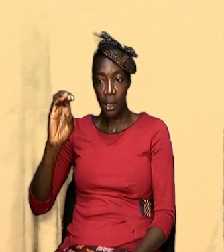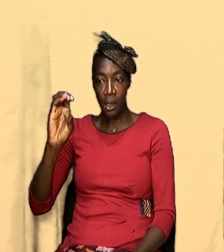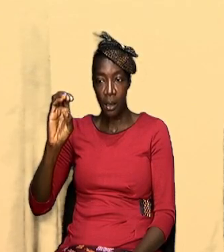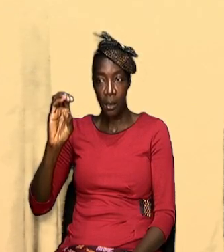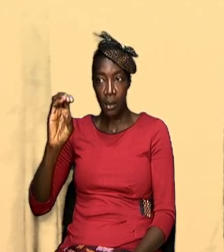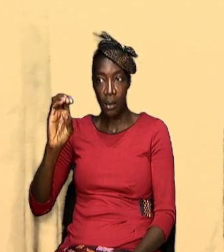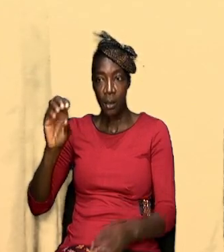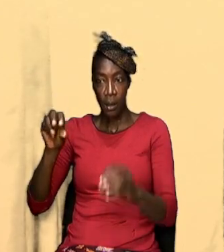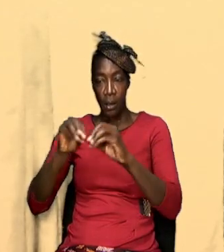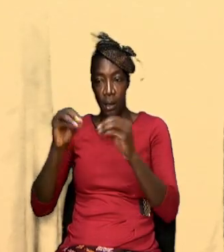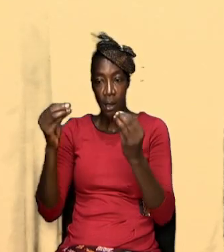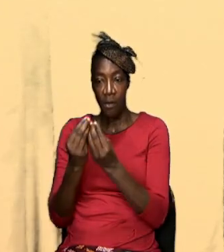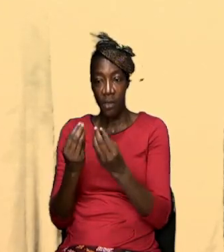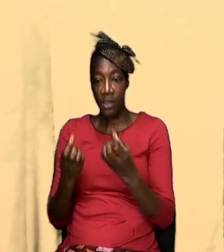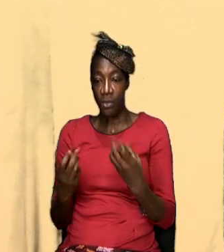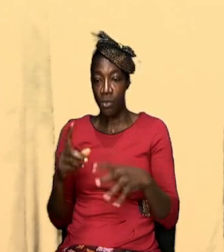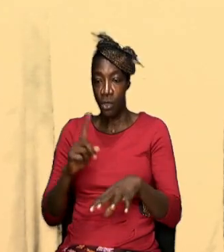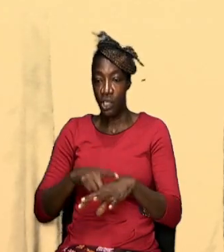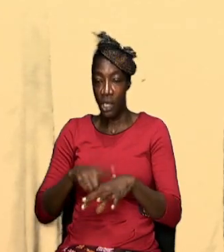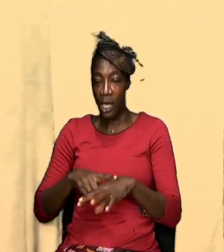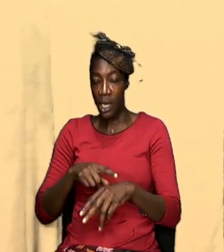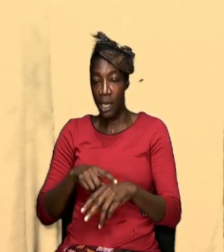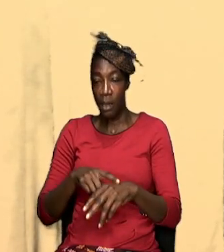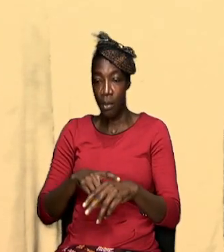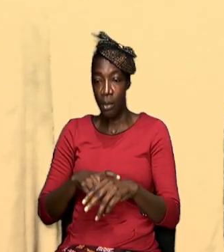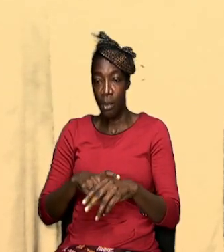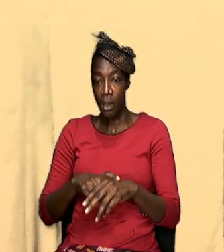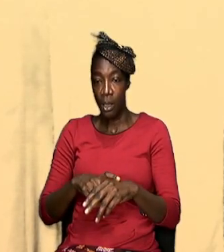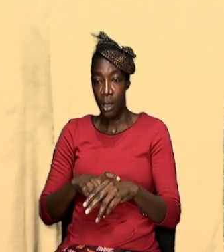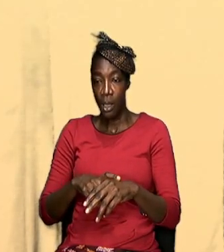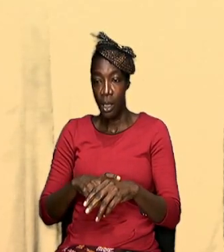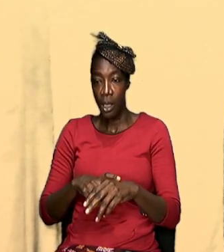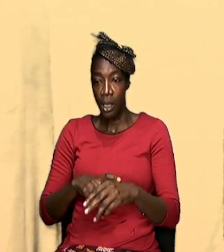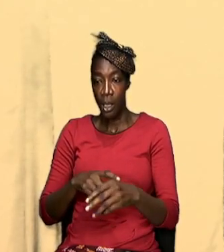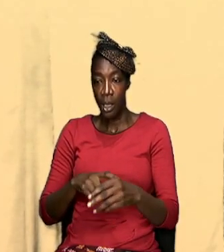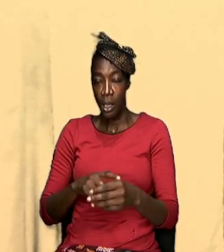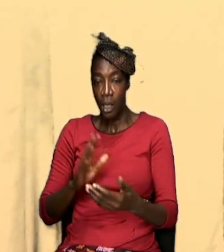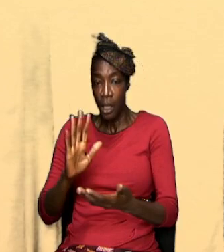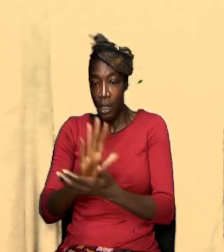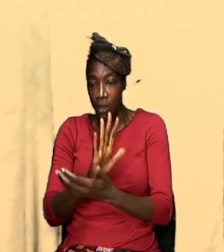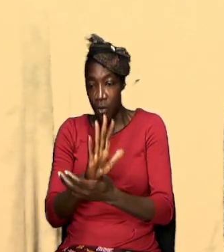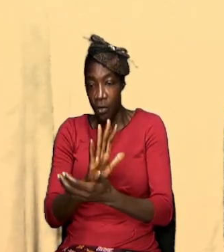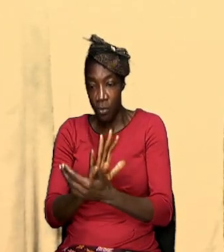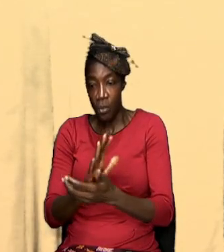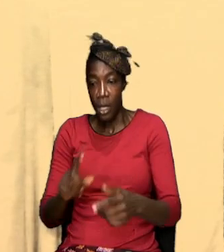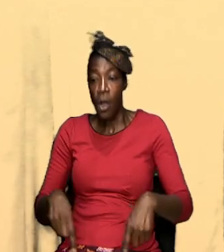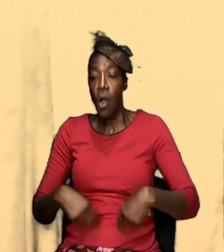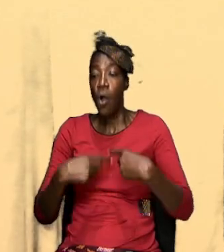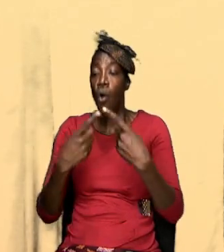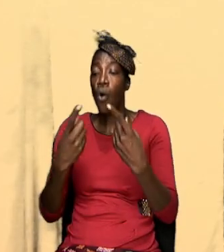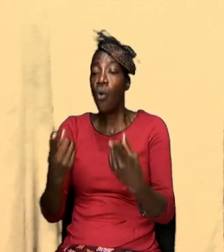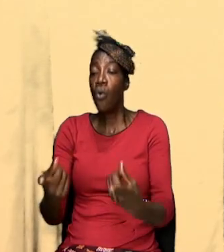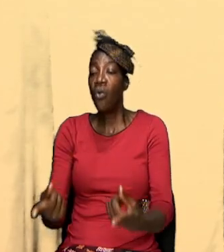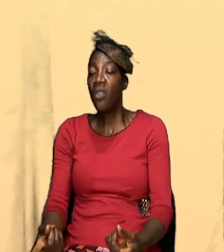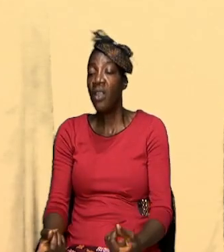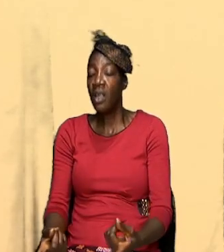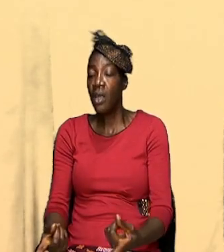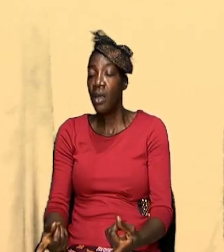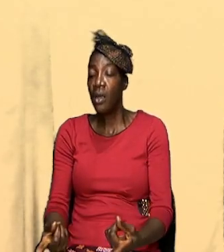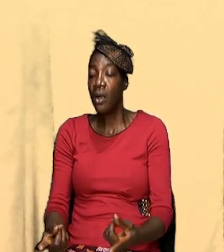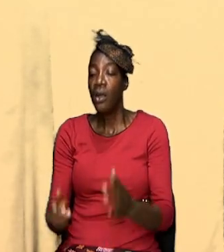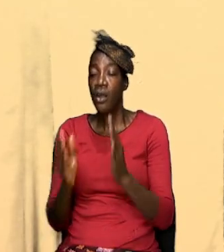the student would resort there to pray. And people testify that just by walking